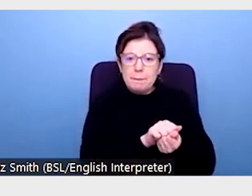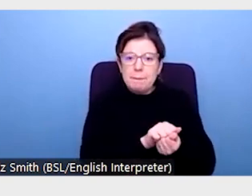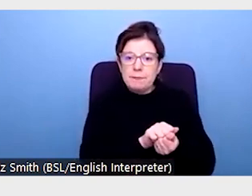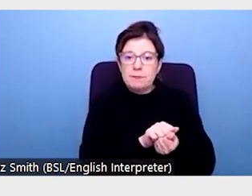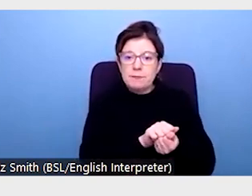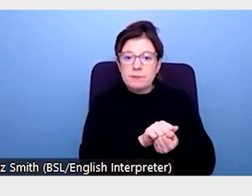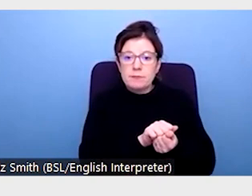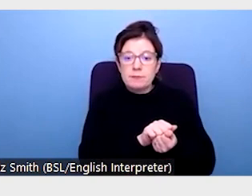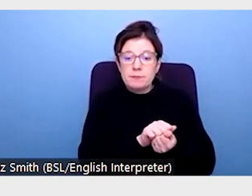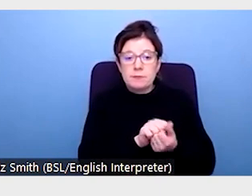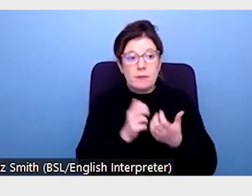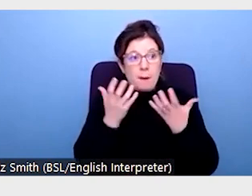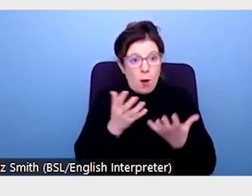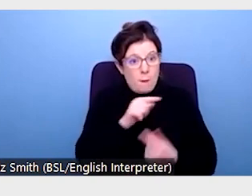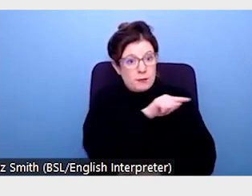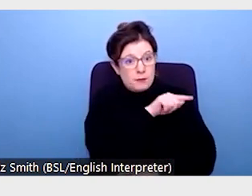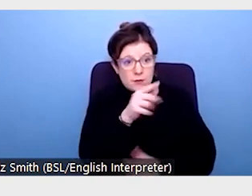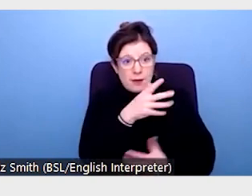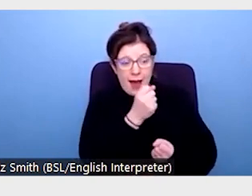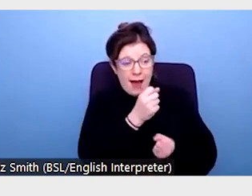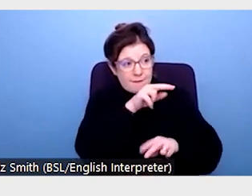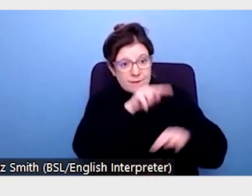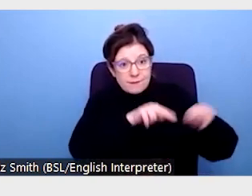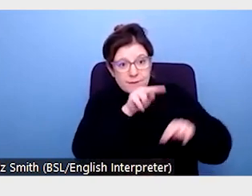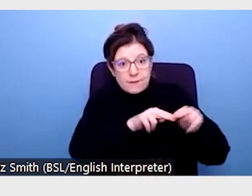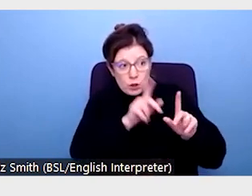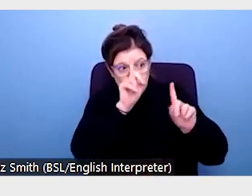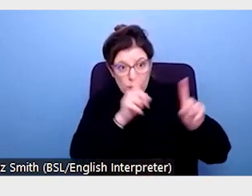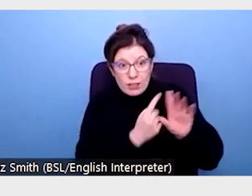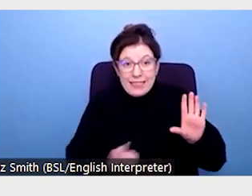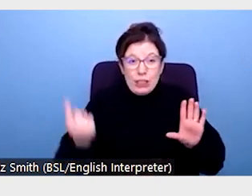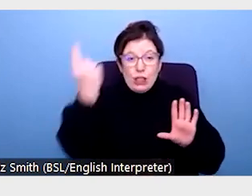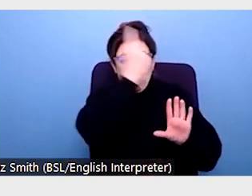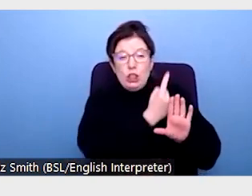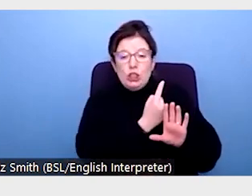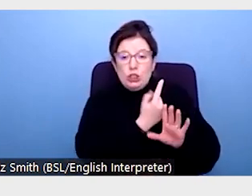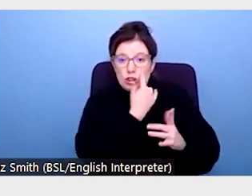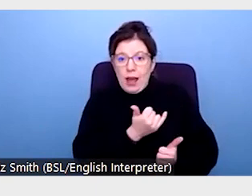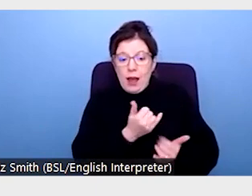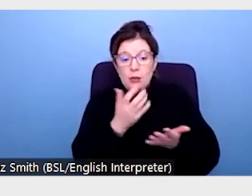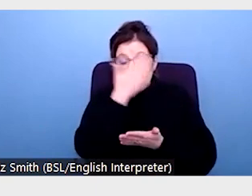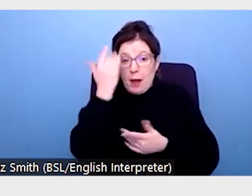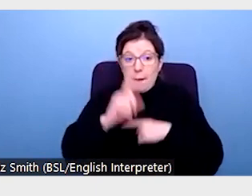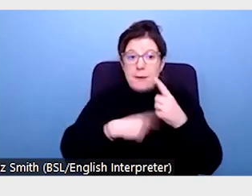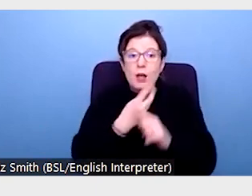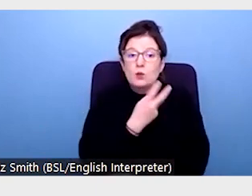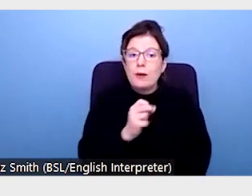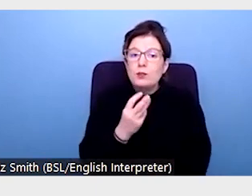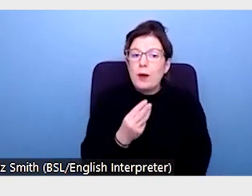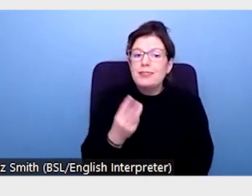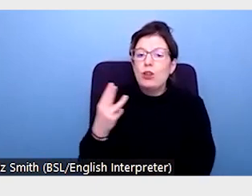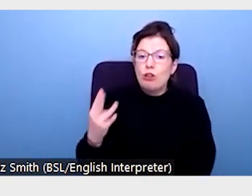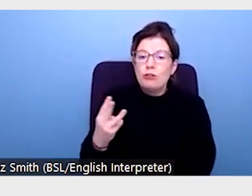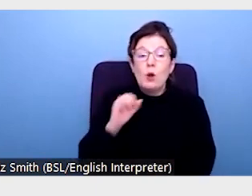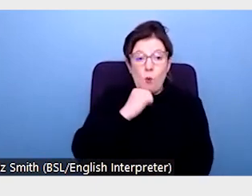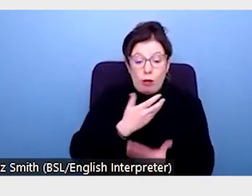undertaking an evaluation of accessibility at each UK university. In the summer of 2023, when this is published, it will give a